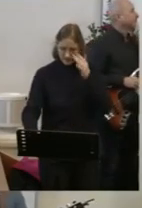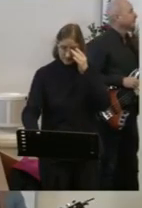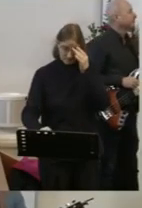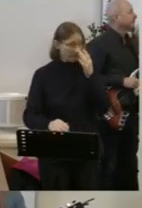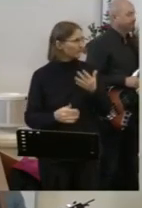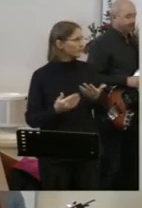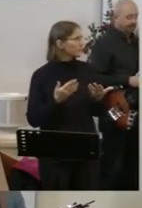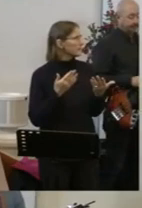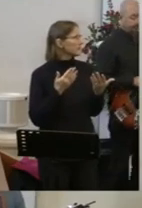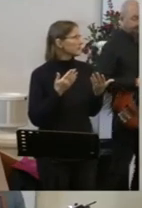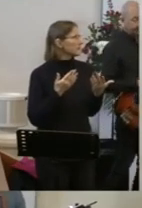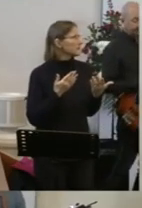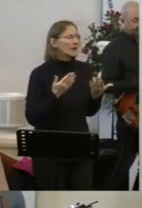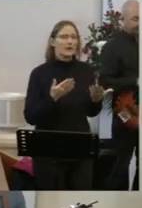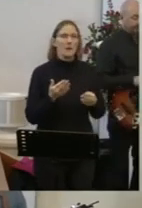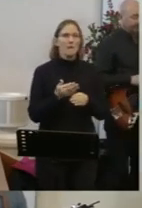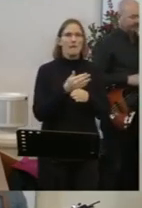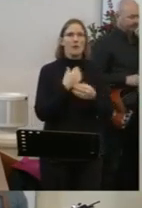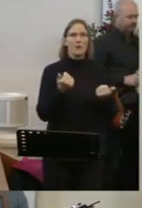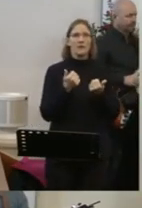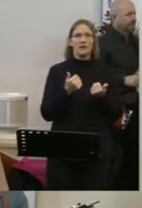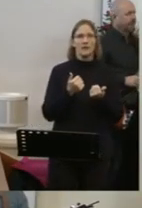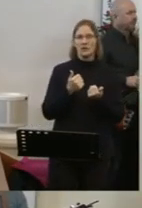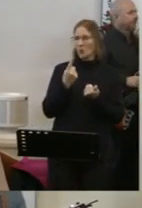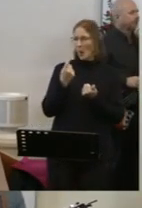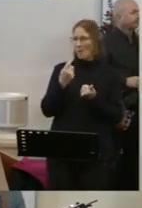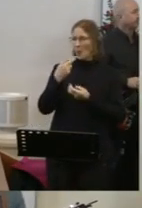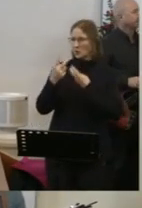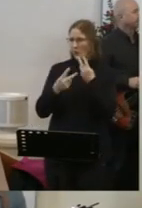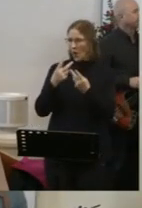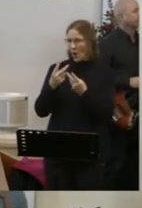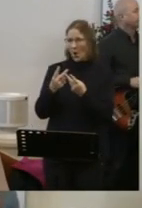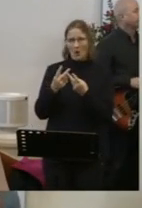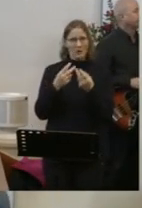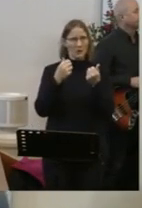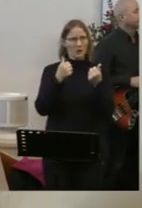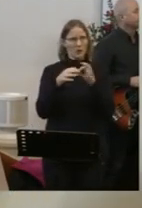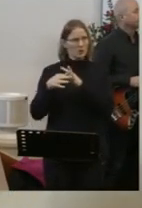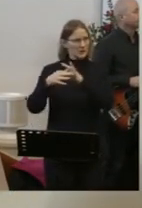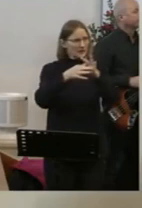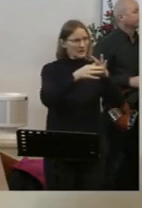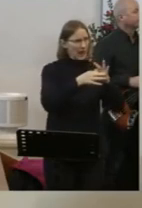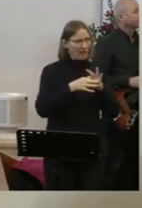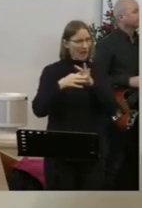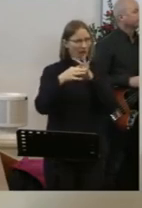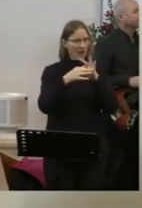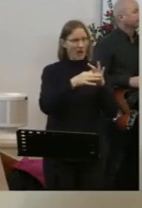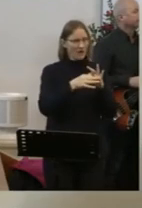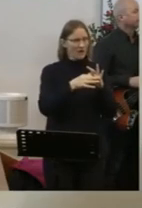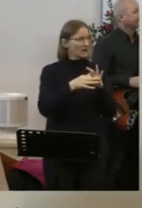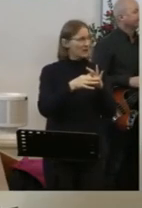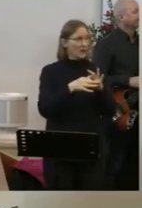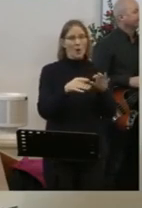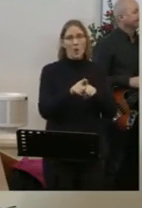We're going to close with a song And it's been great to spend time with you this morning And why not come along tonight at 6.30